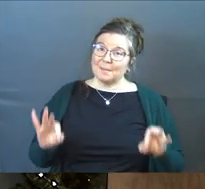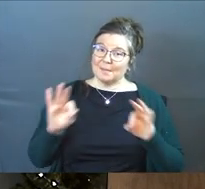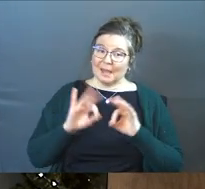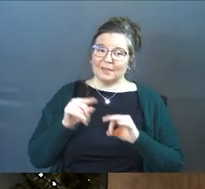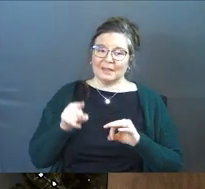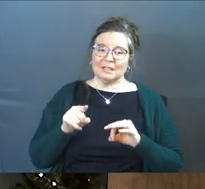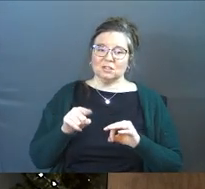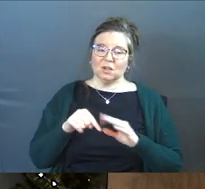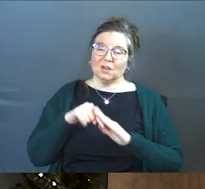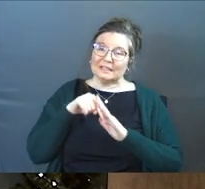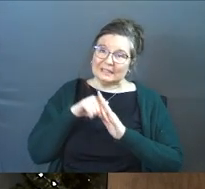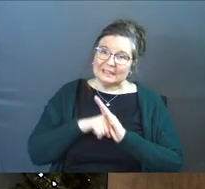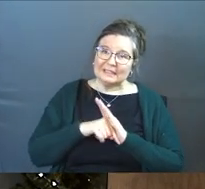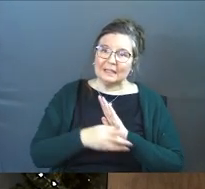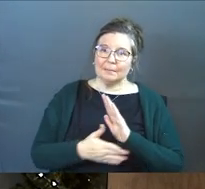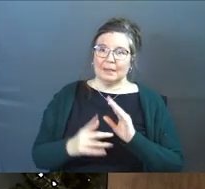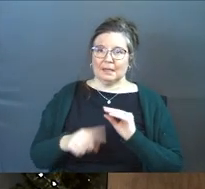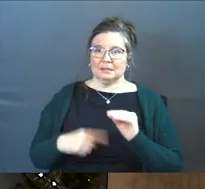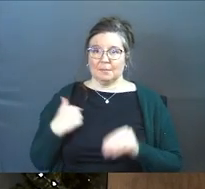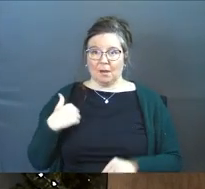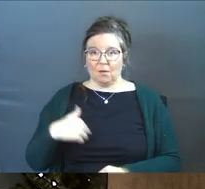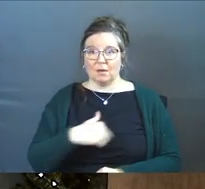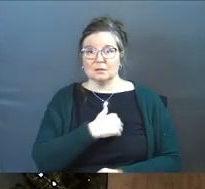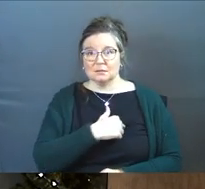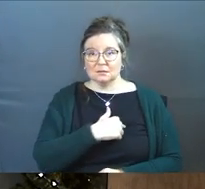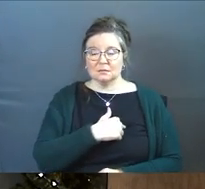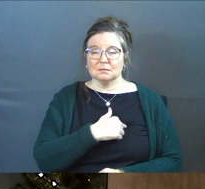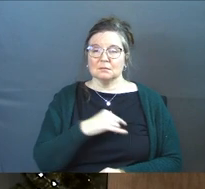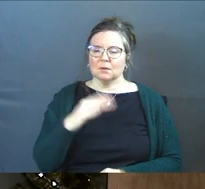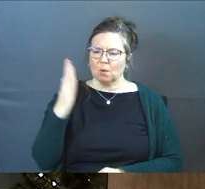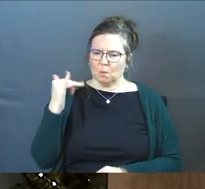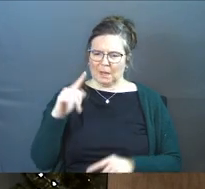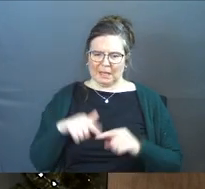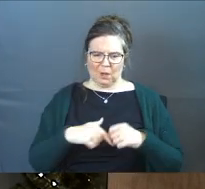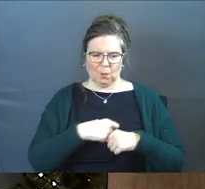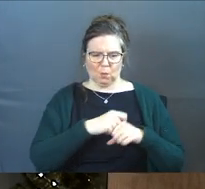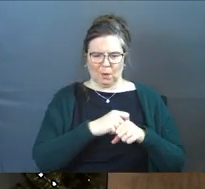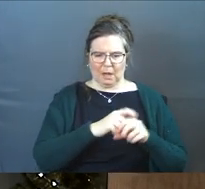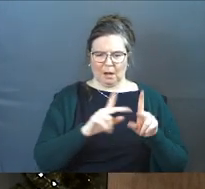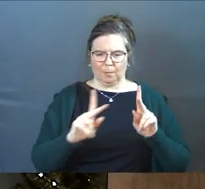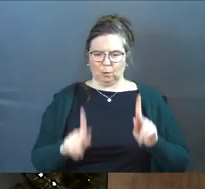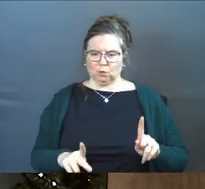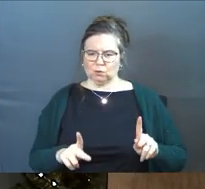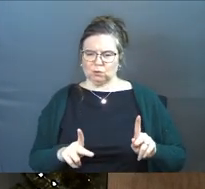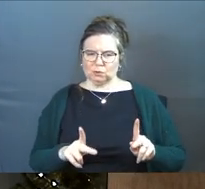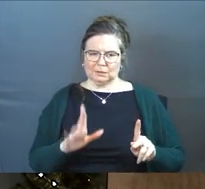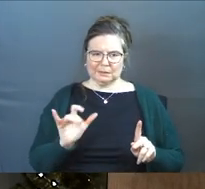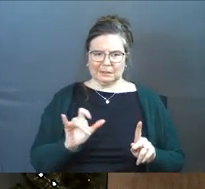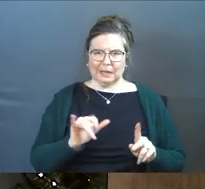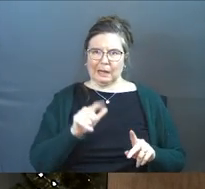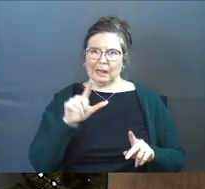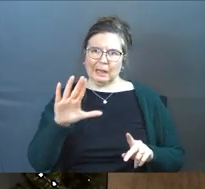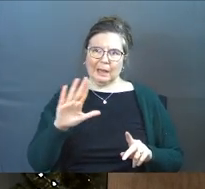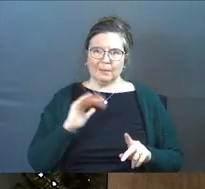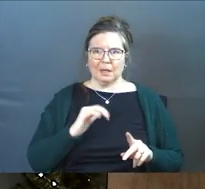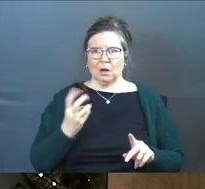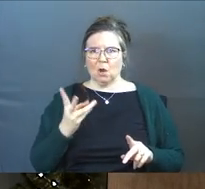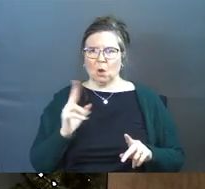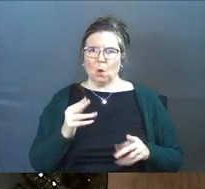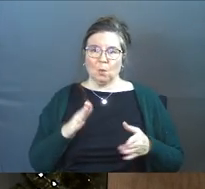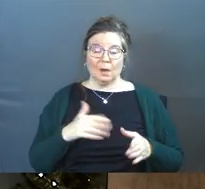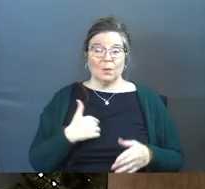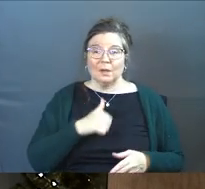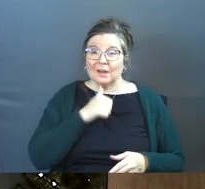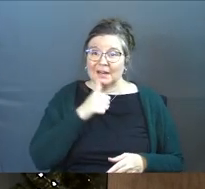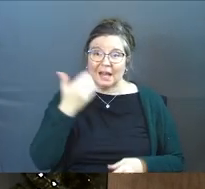These are the deep things about us. Why can't we just create a person in a lab in our own way?